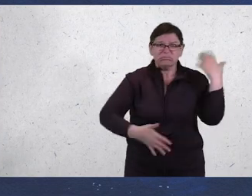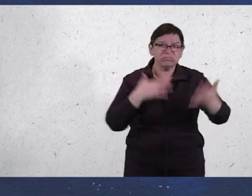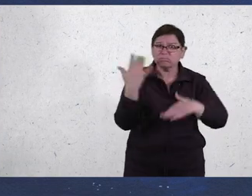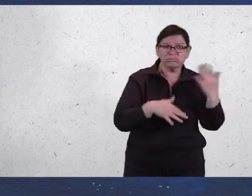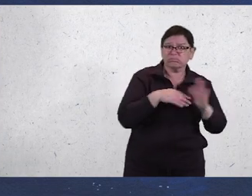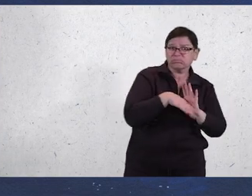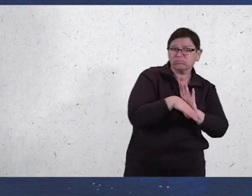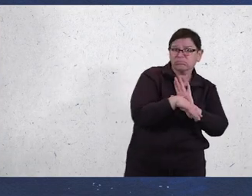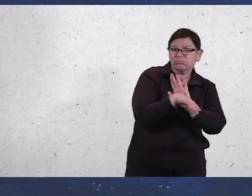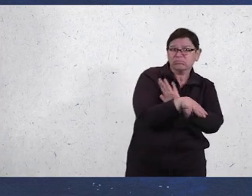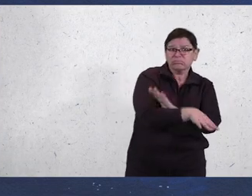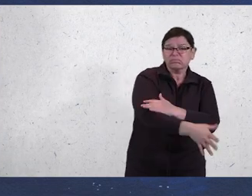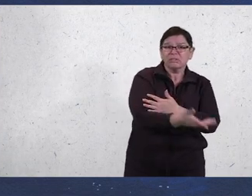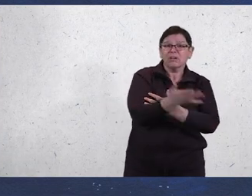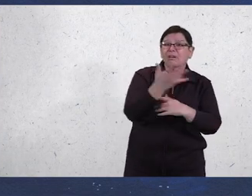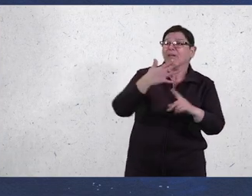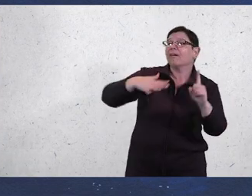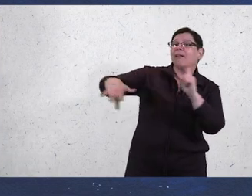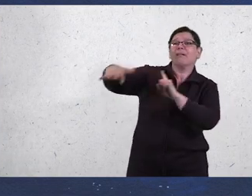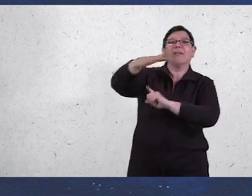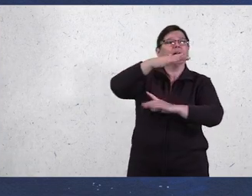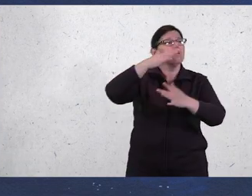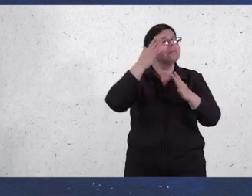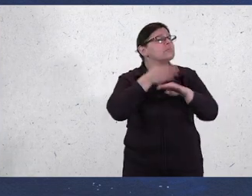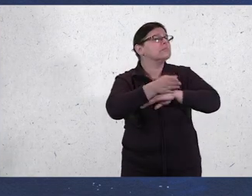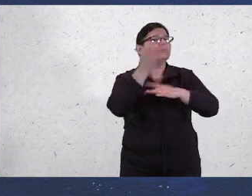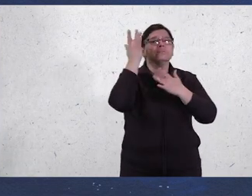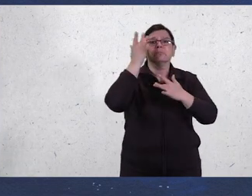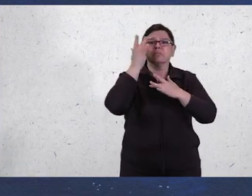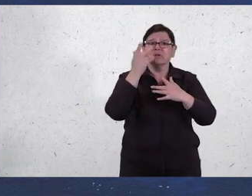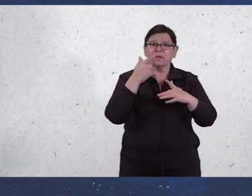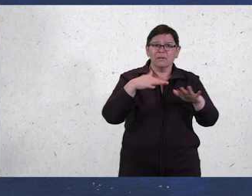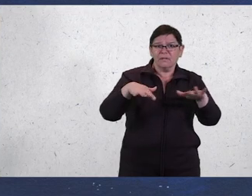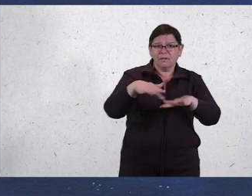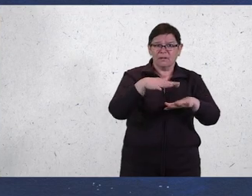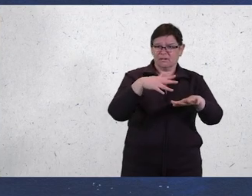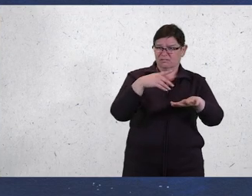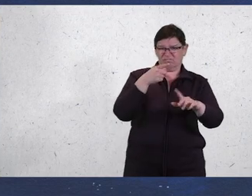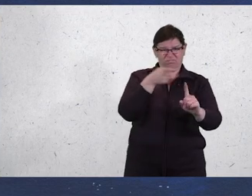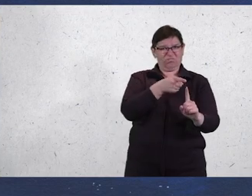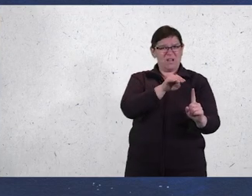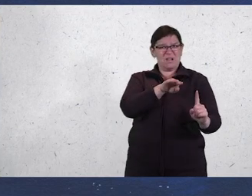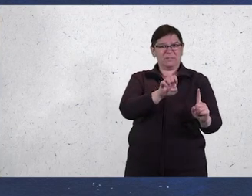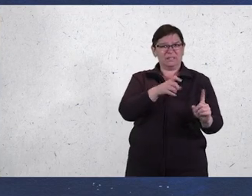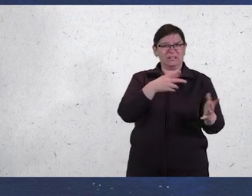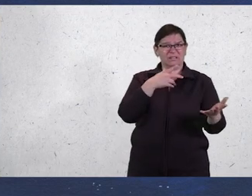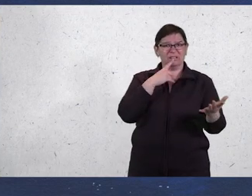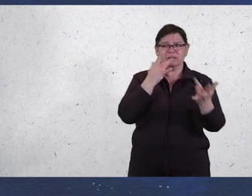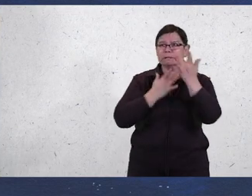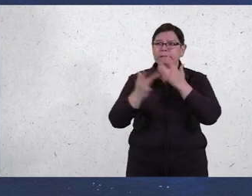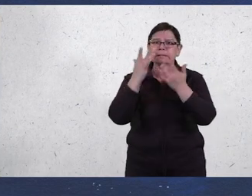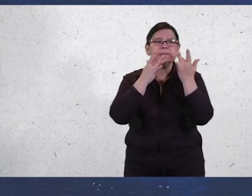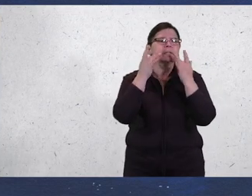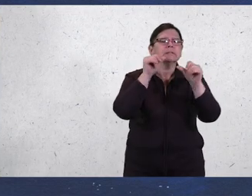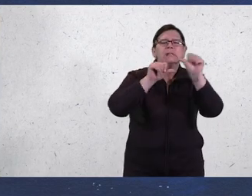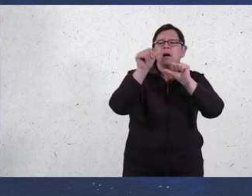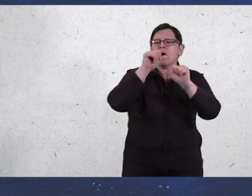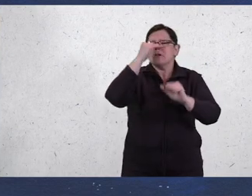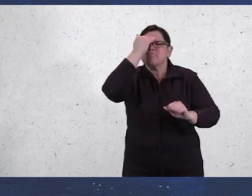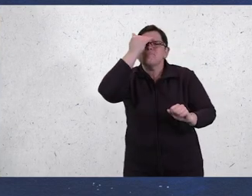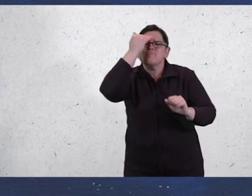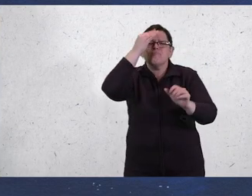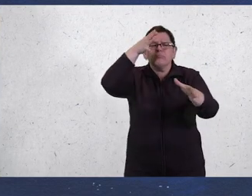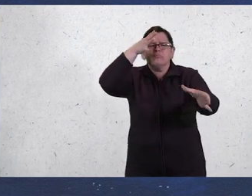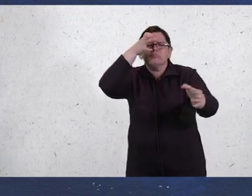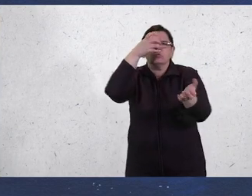disease inferno, with no one or nothing stopping it. The land of post-viral disease, and more specifically ME, is sparse